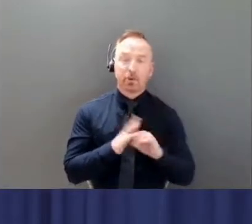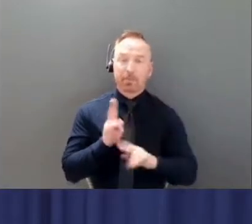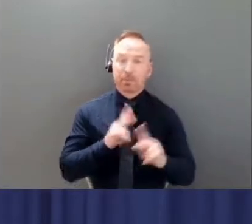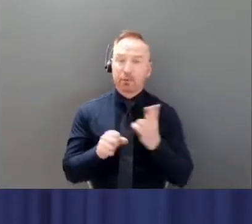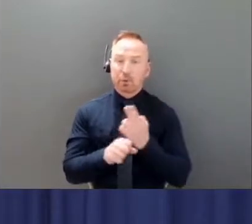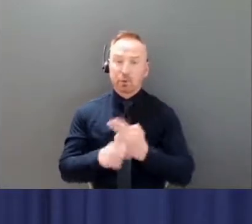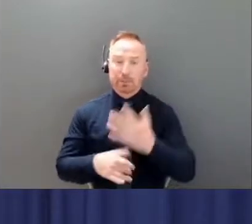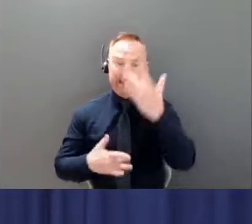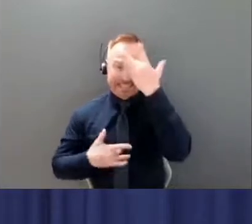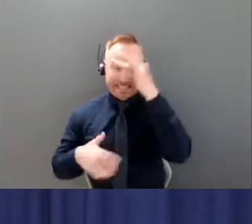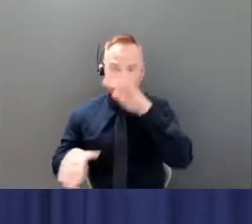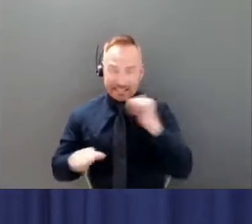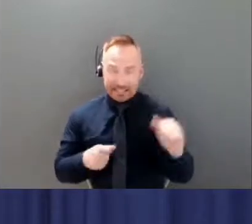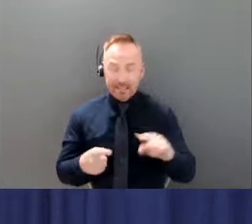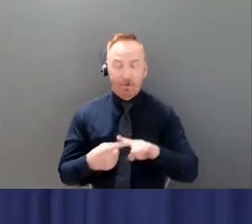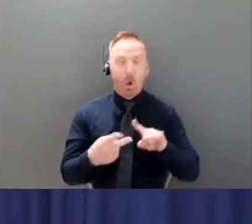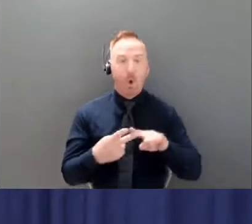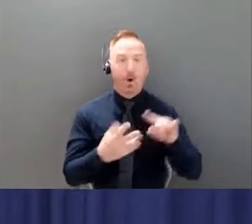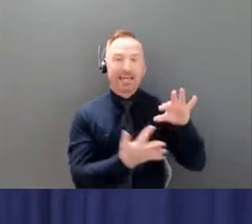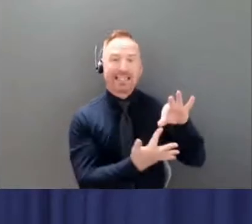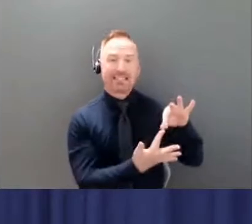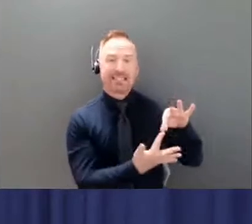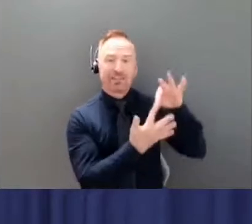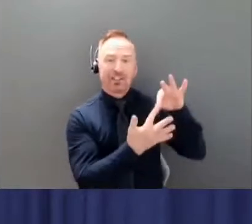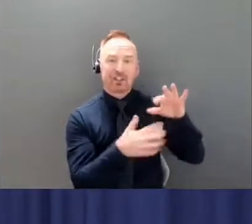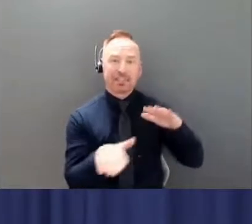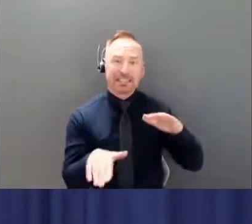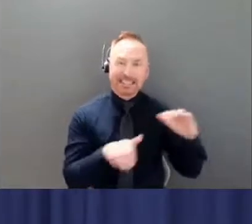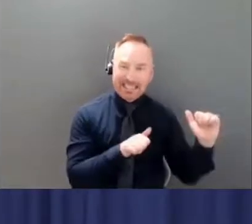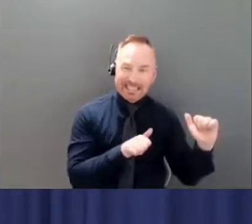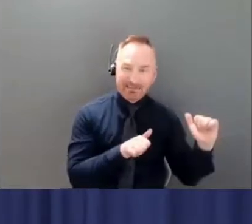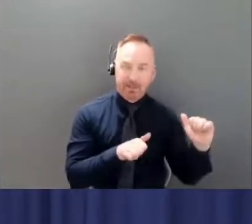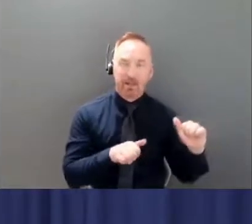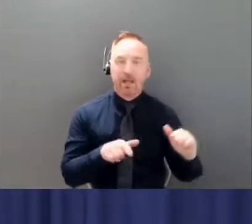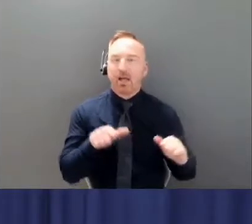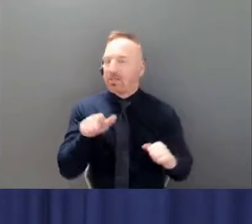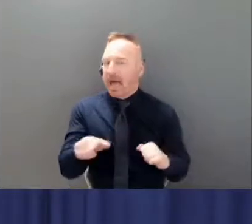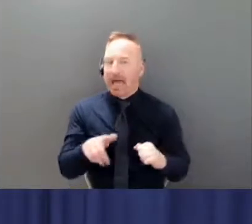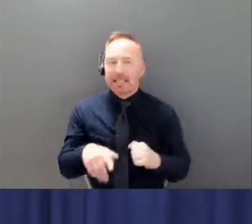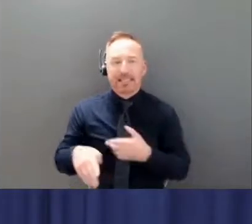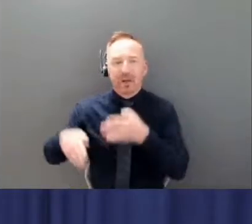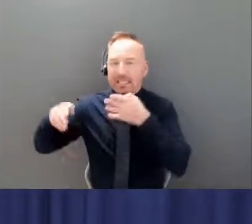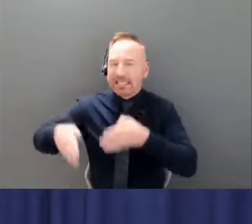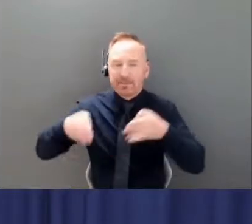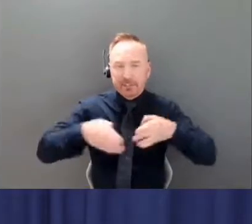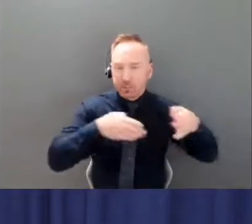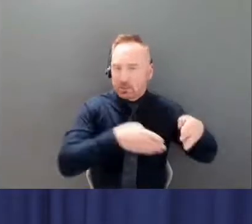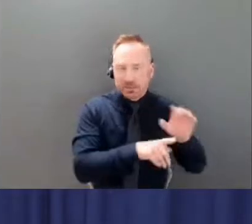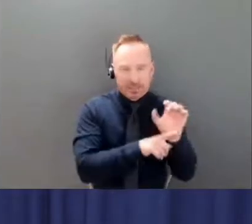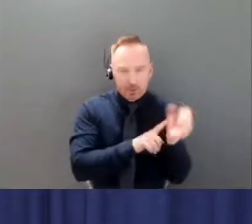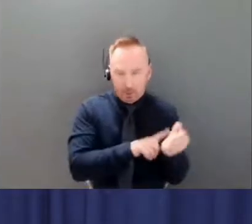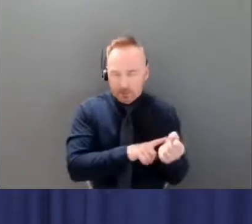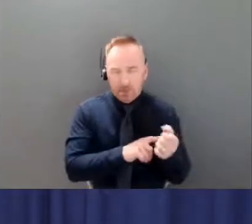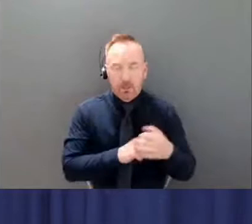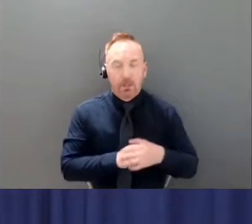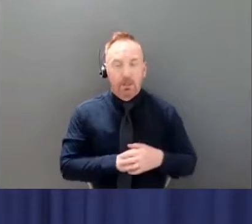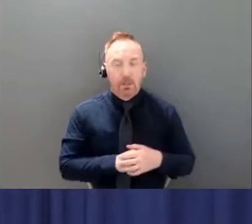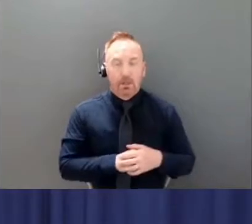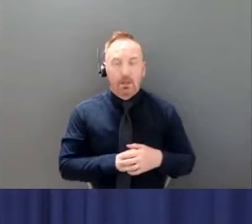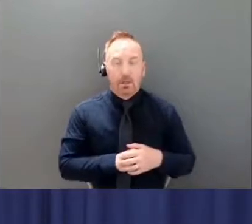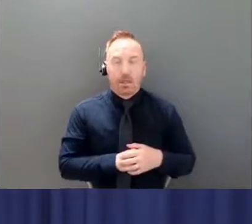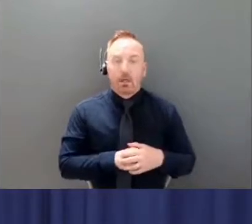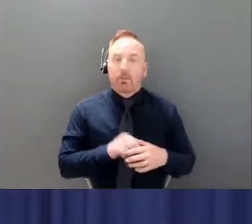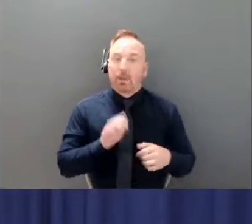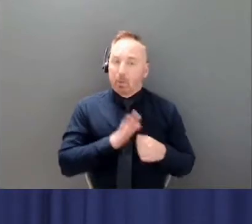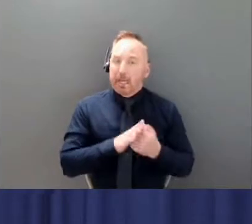special leave those kinds of things uh those are being managed on a case-by-case basis uh with the directive that uh that we're supportive